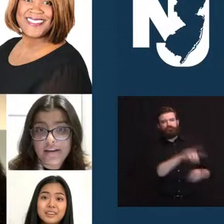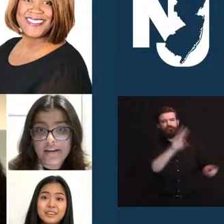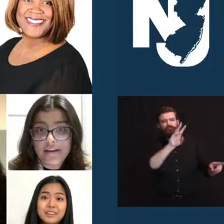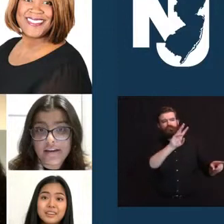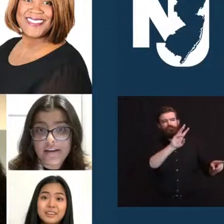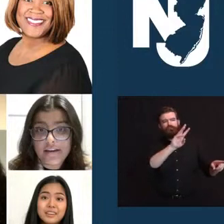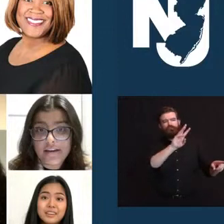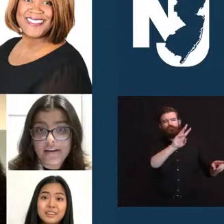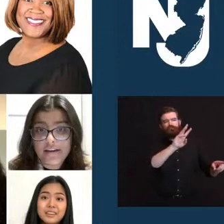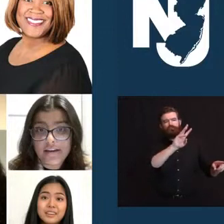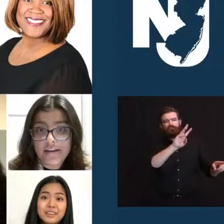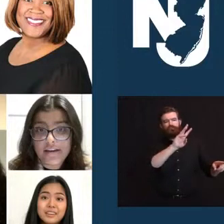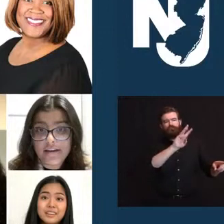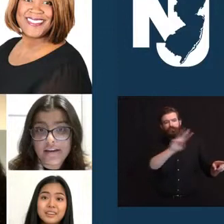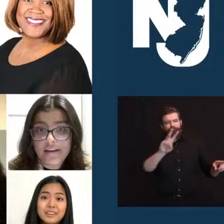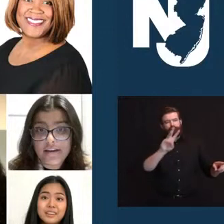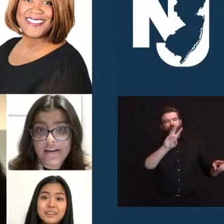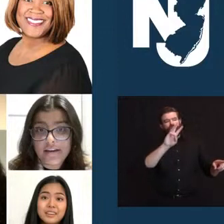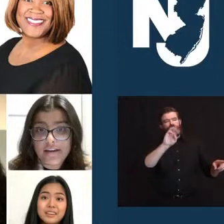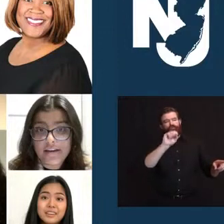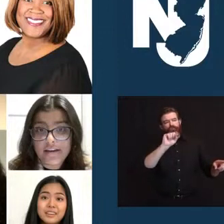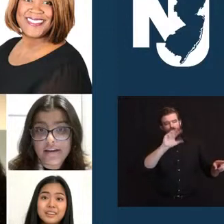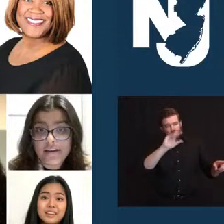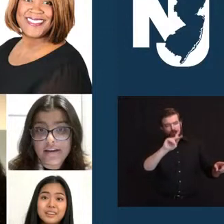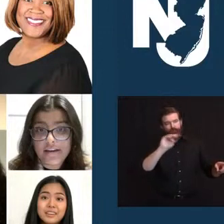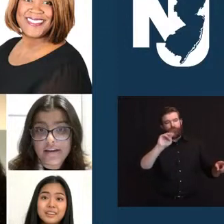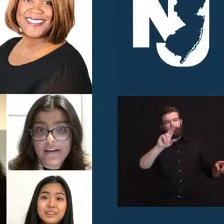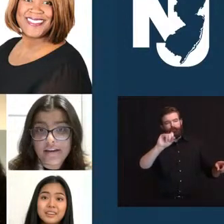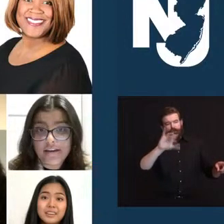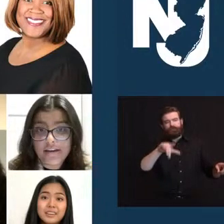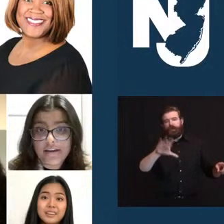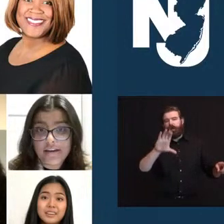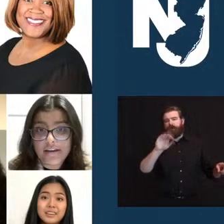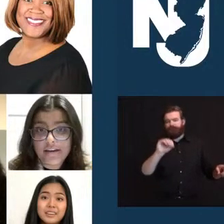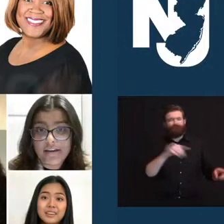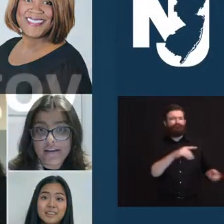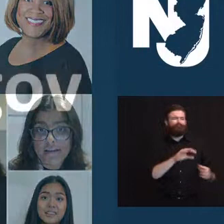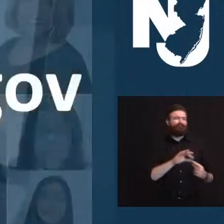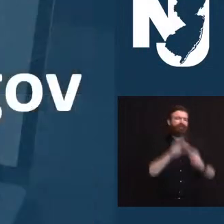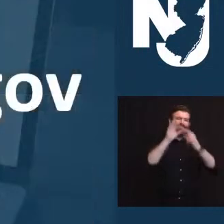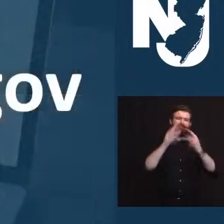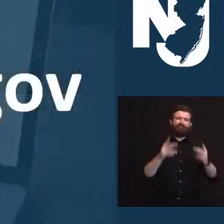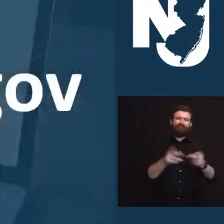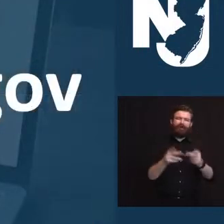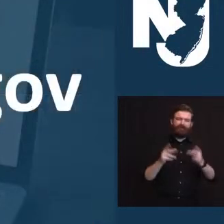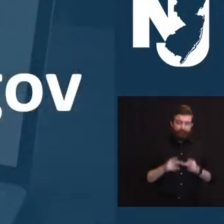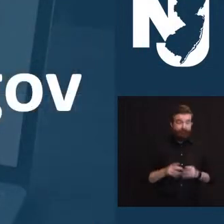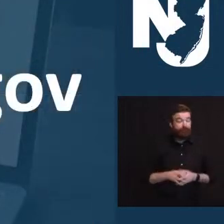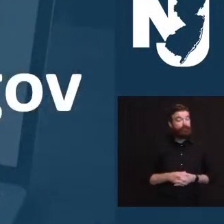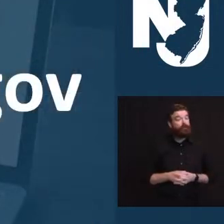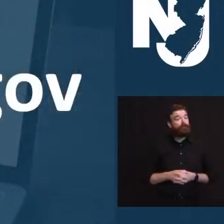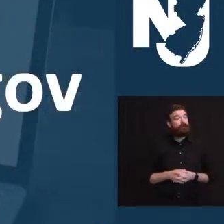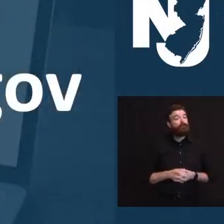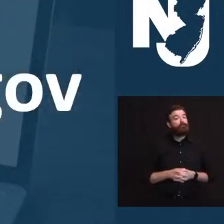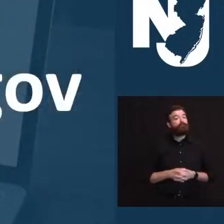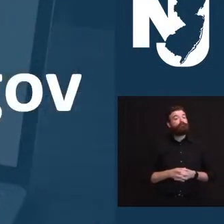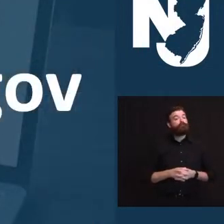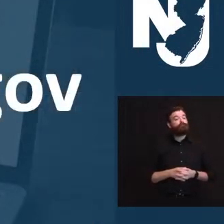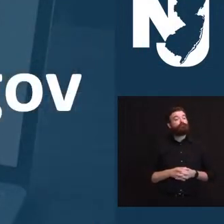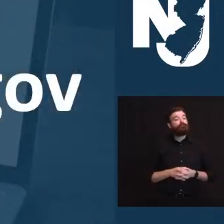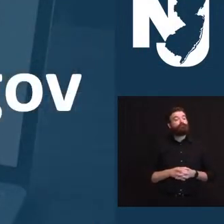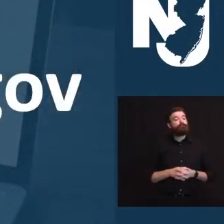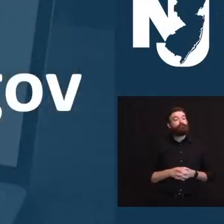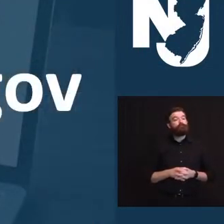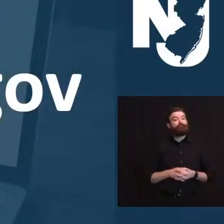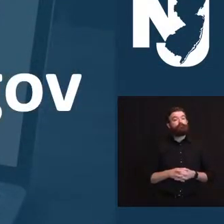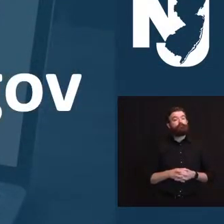westrickmusic.org, a really special organization. And finally, we'll be together one last time before the end of the year.